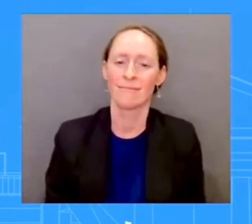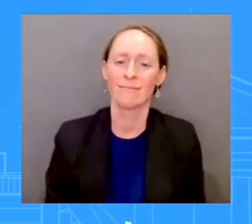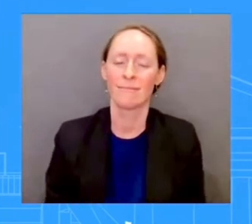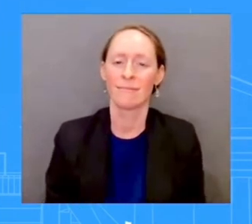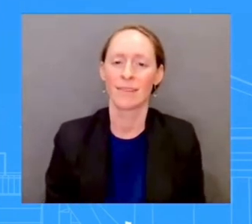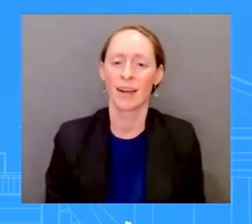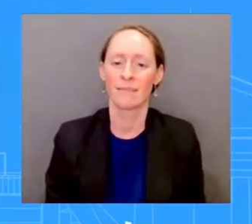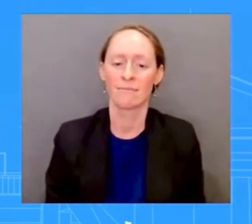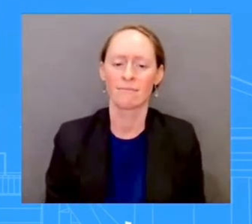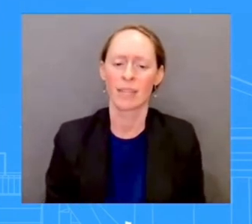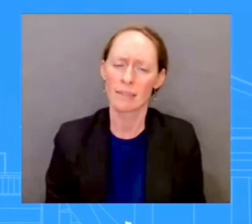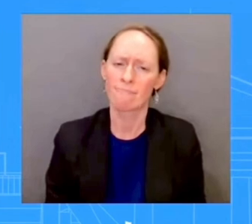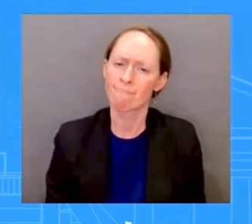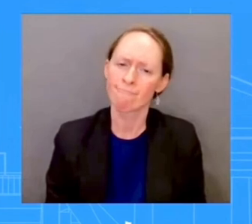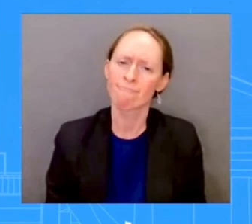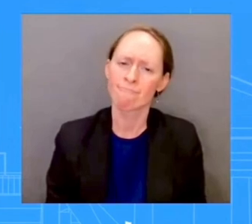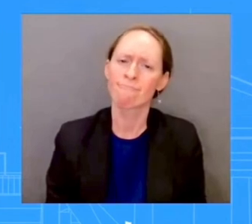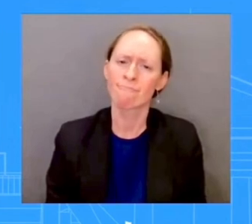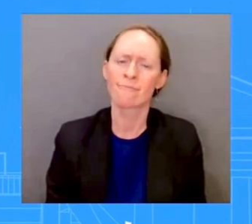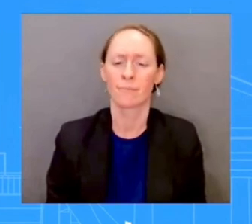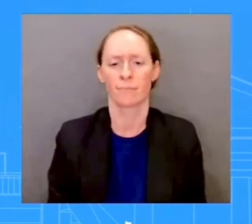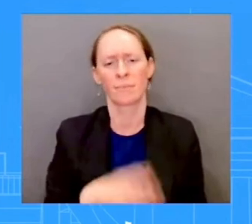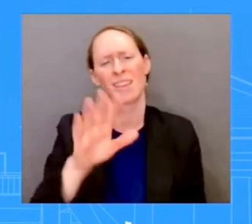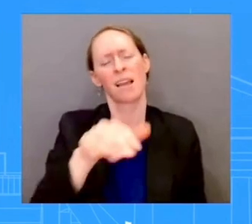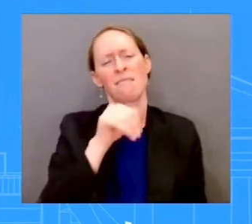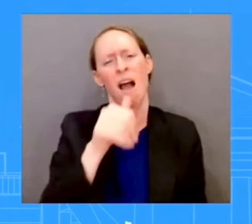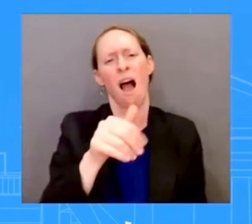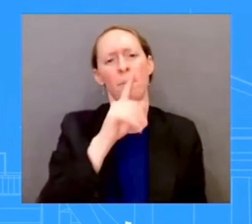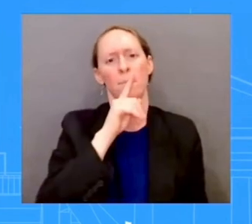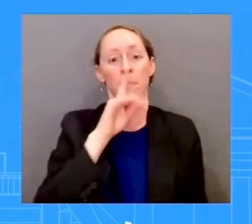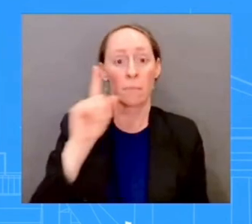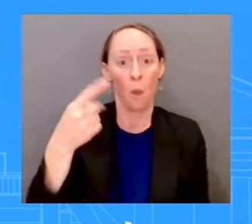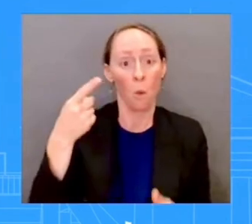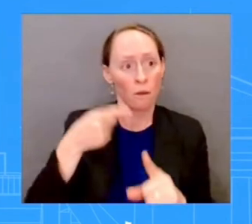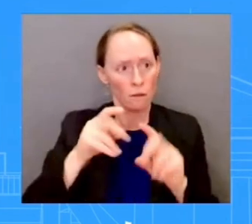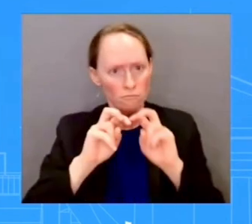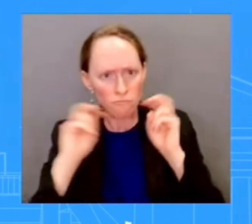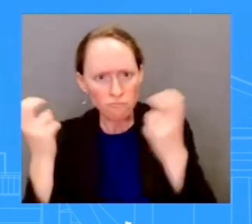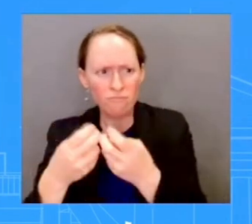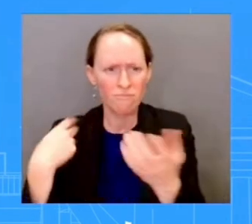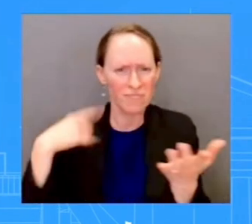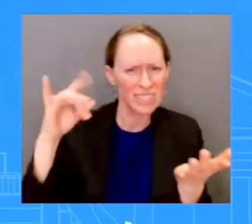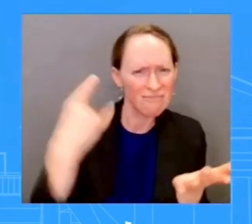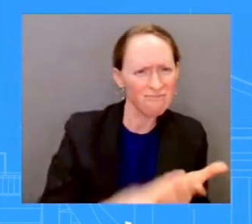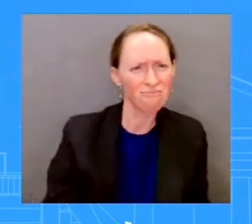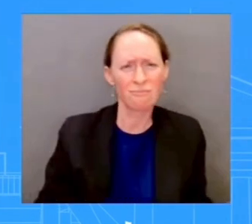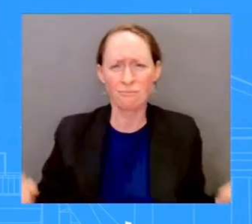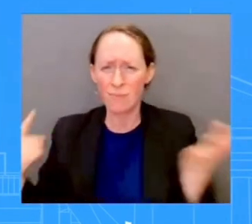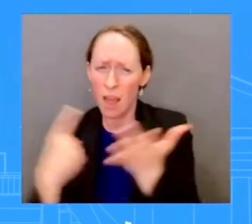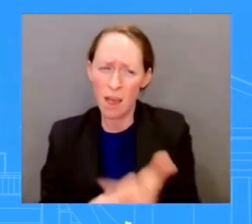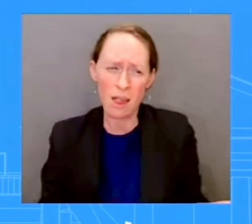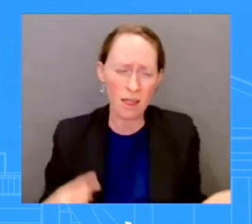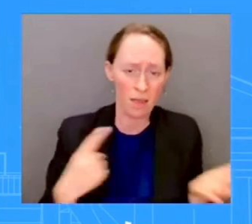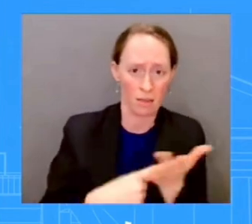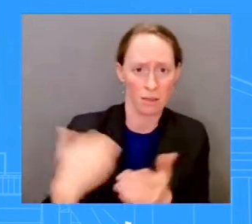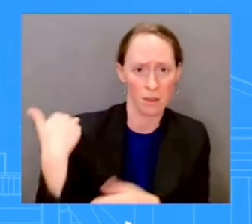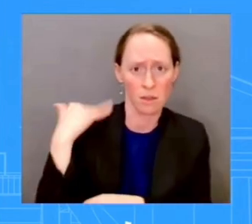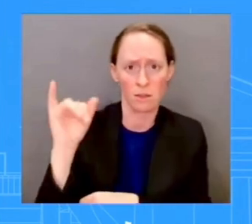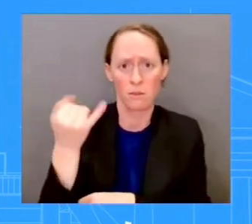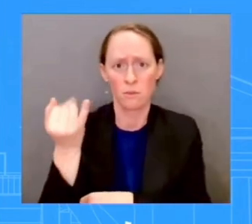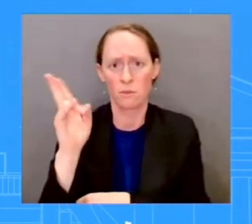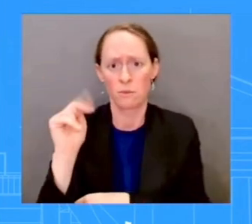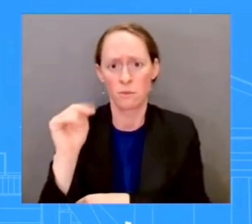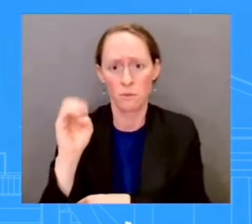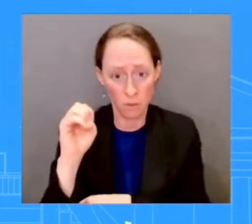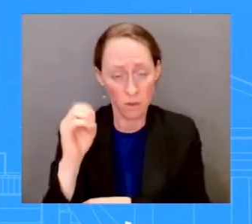June where we finally had a bipartisan agreement, but also these past several months. And I've been very clear about that right here from this